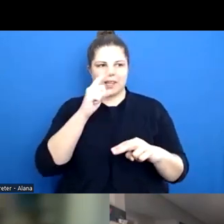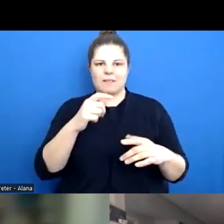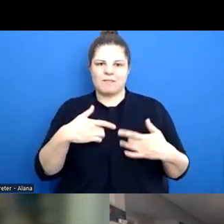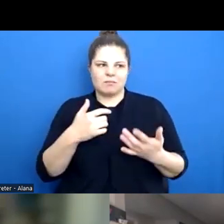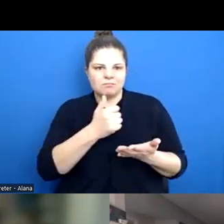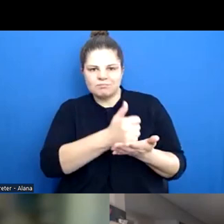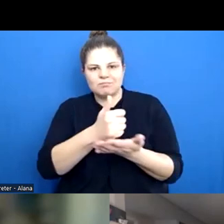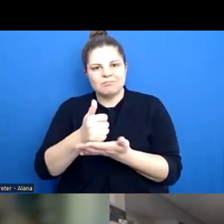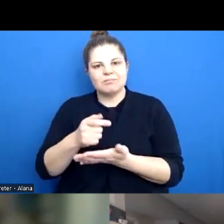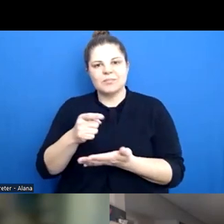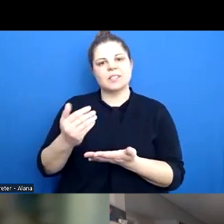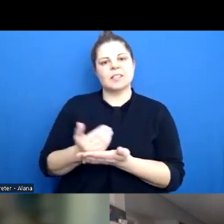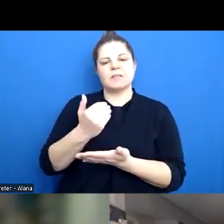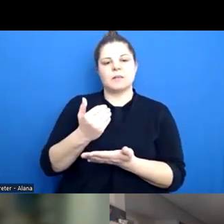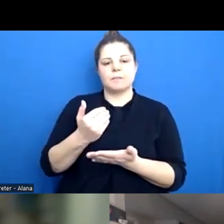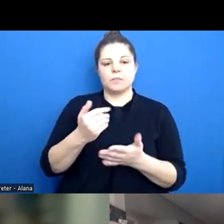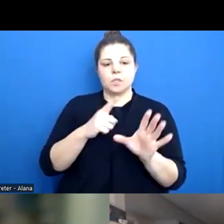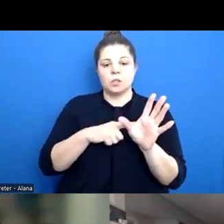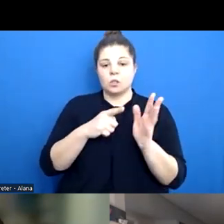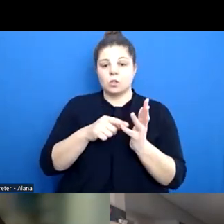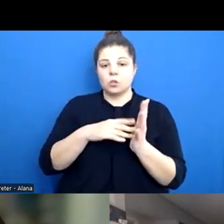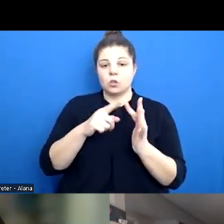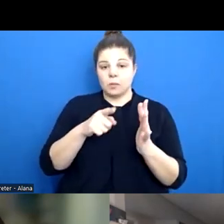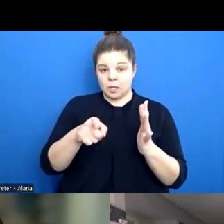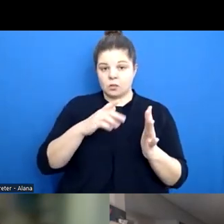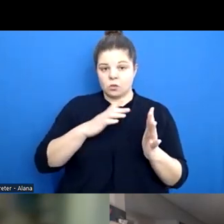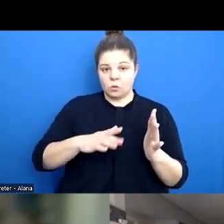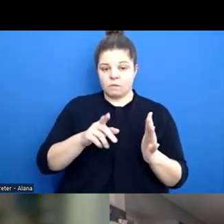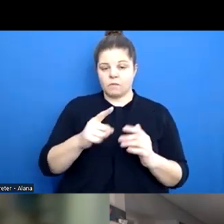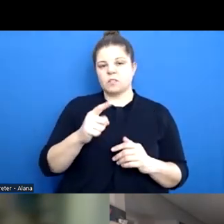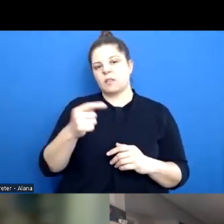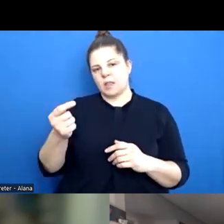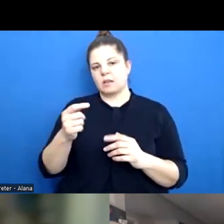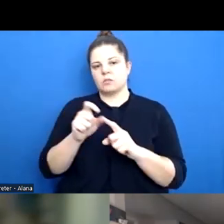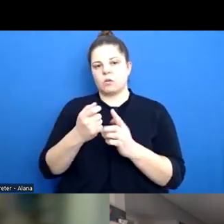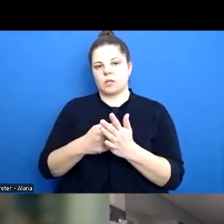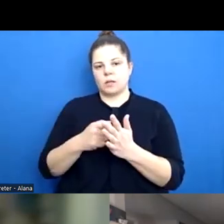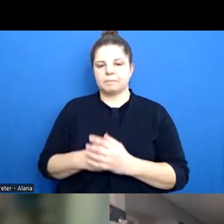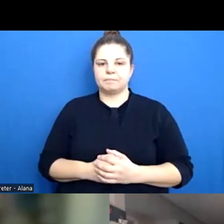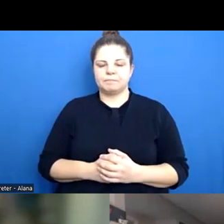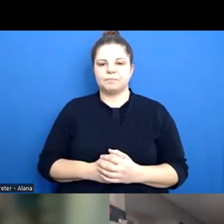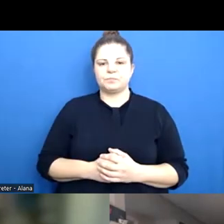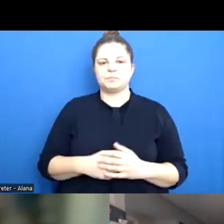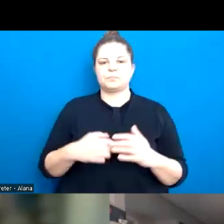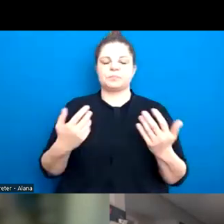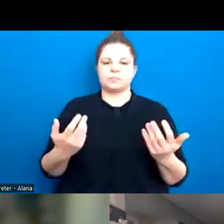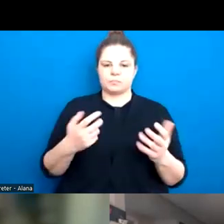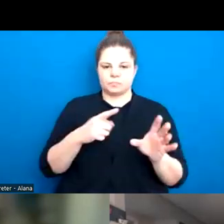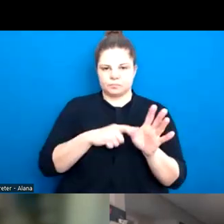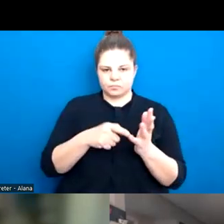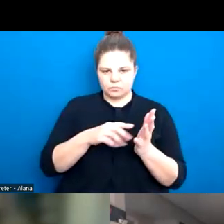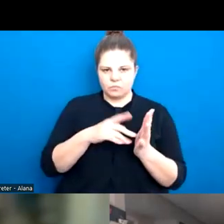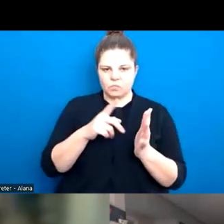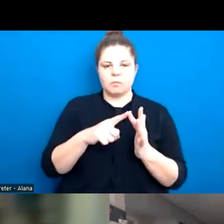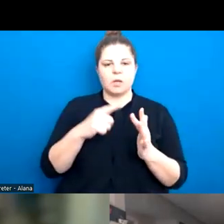Um, you, me, do you want to start on that? And then we'll go to Melissa after. I think a key thing with all of these conversations,